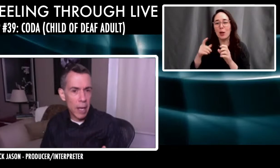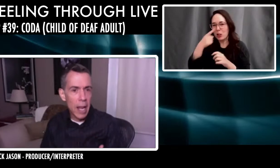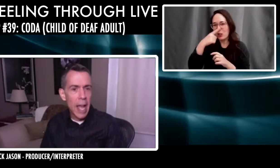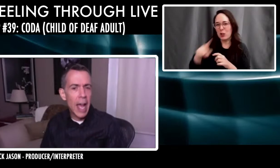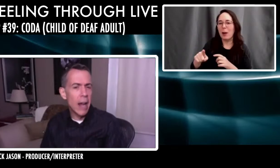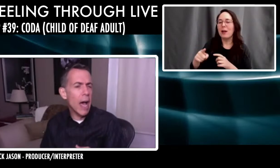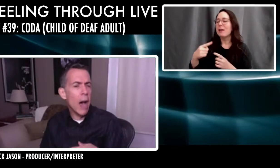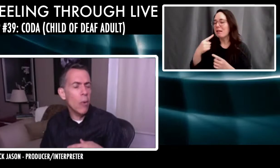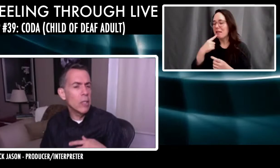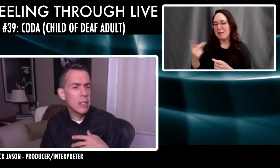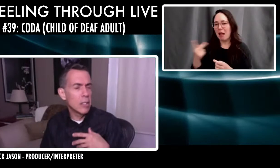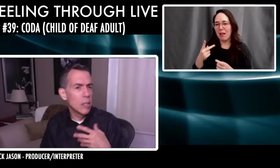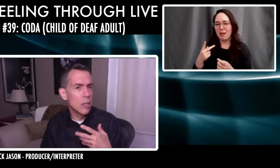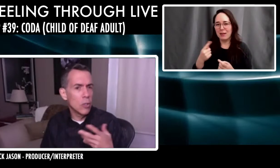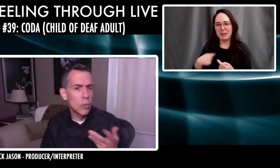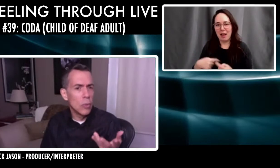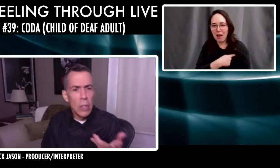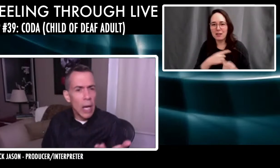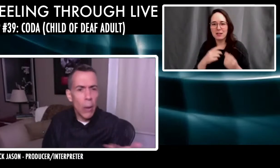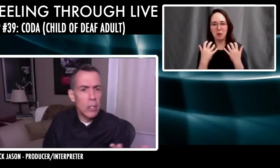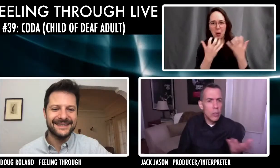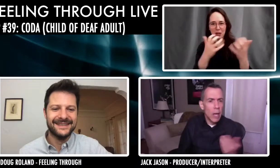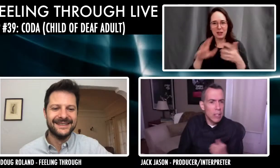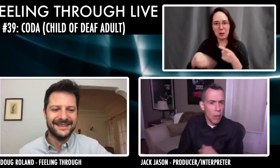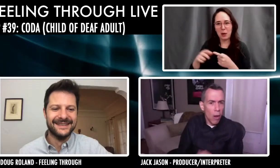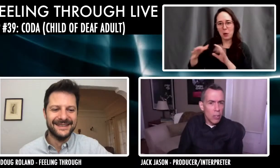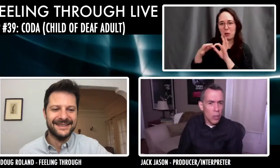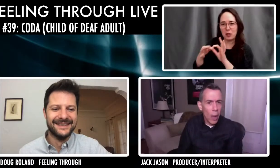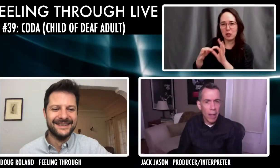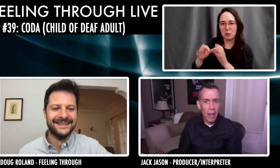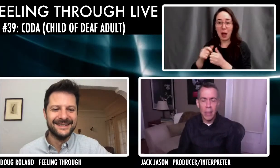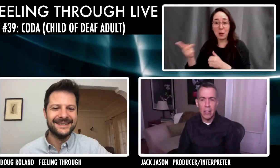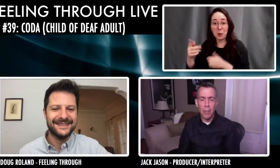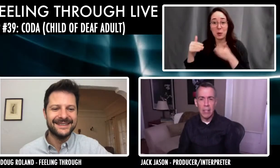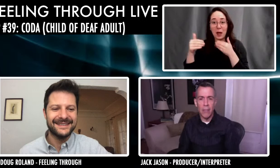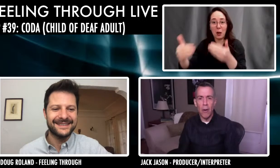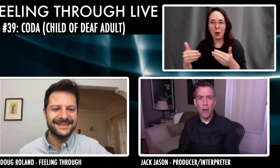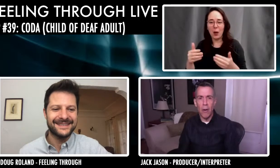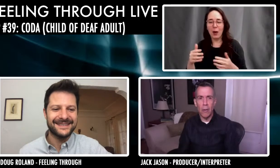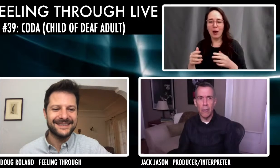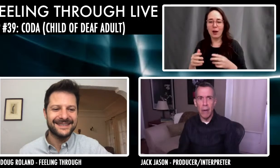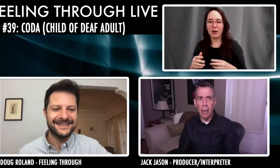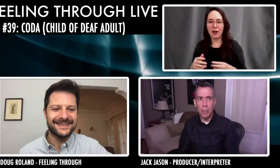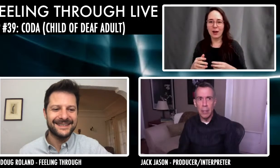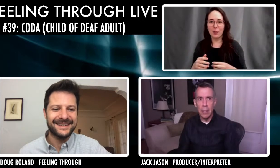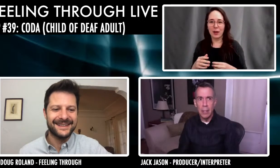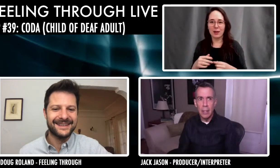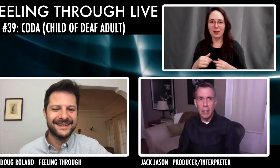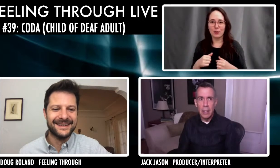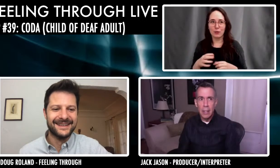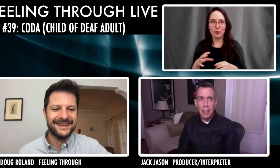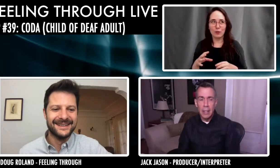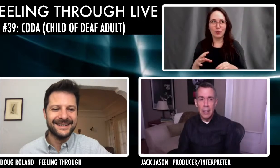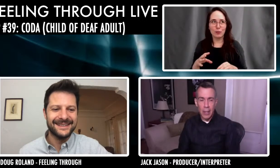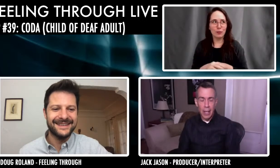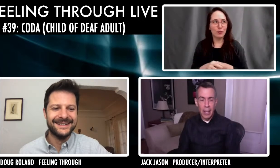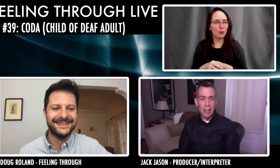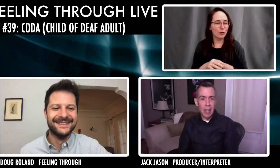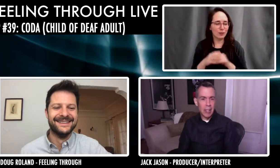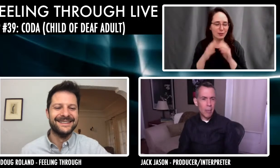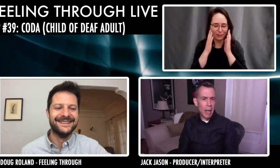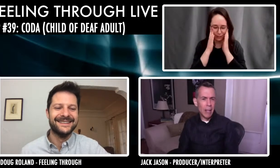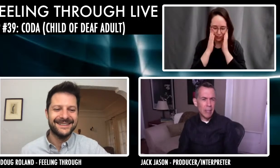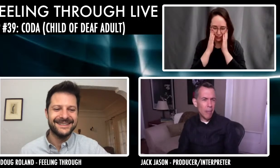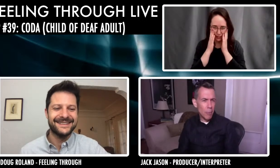first met and how it is, you know, do you, how it is you guys get along so well? And I thought to myself, oh crap. Okay.